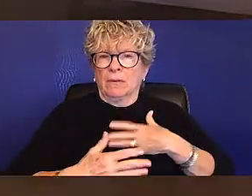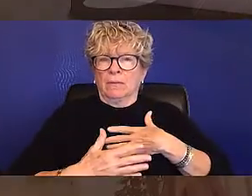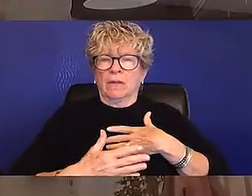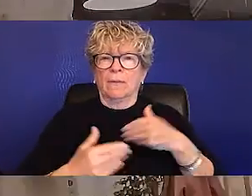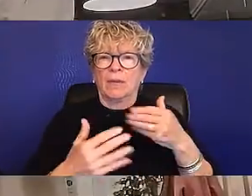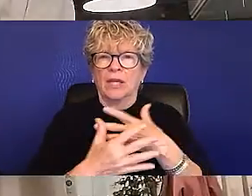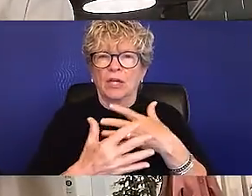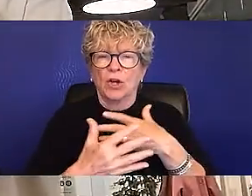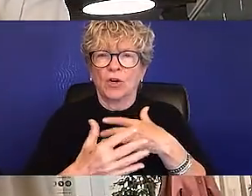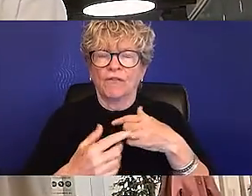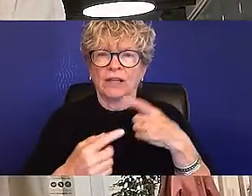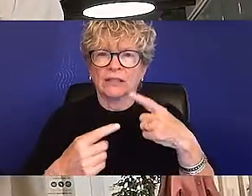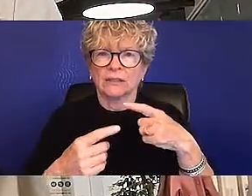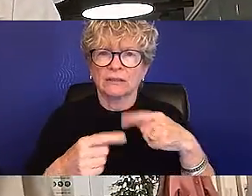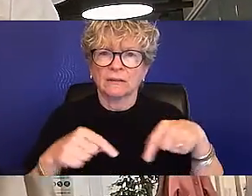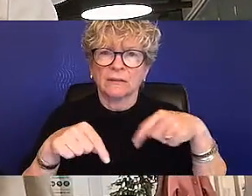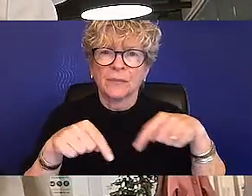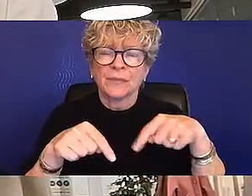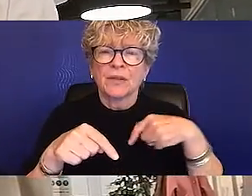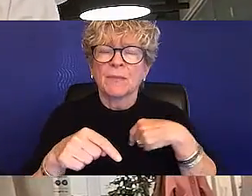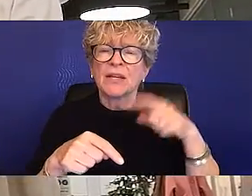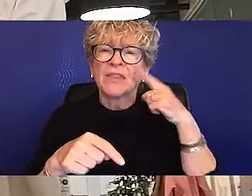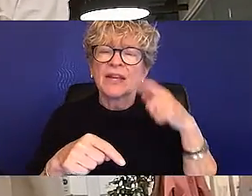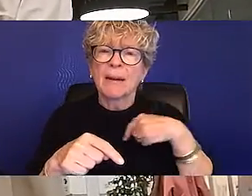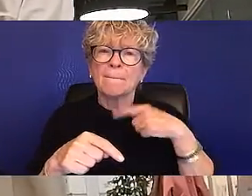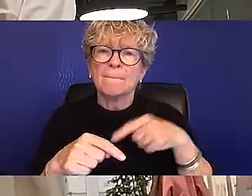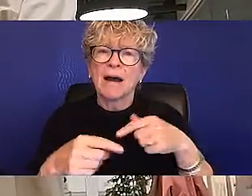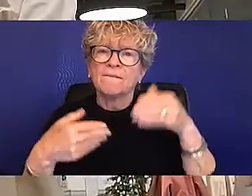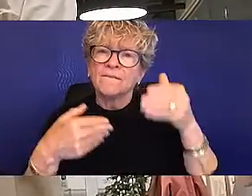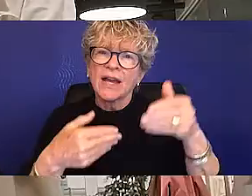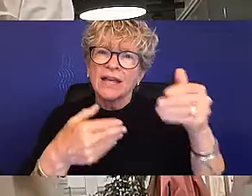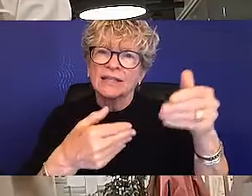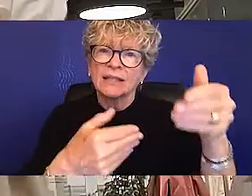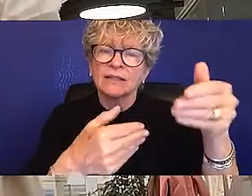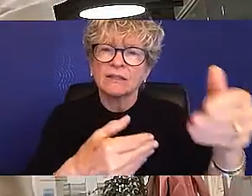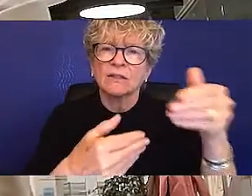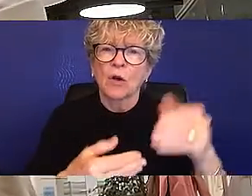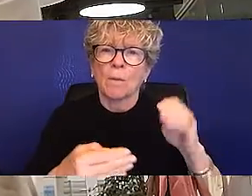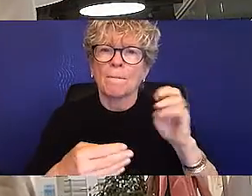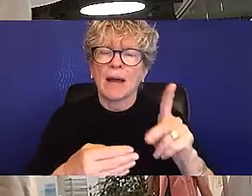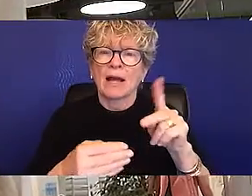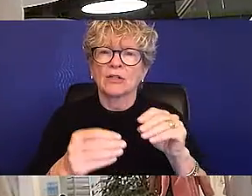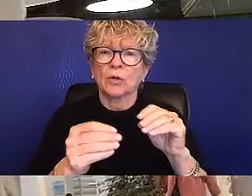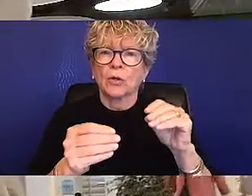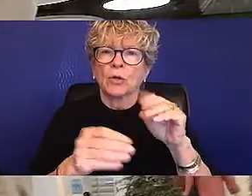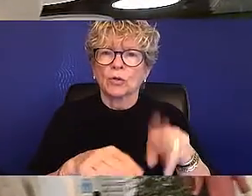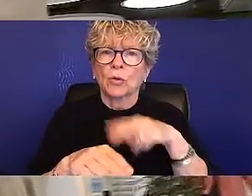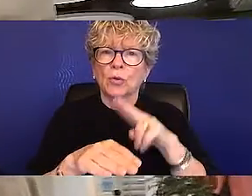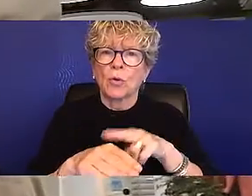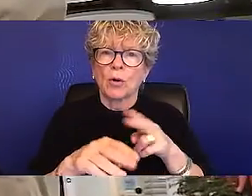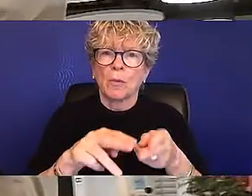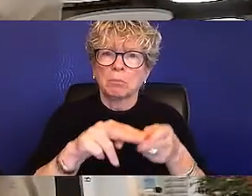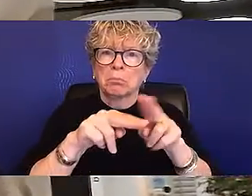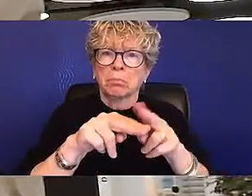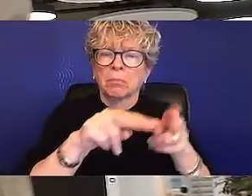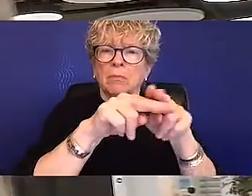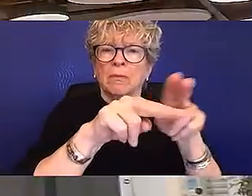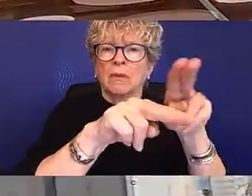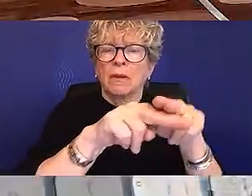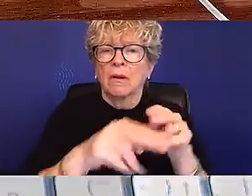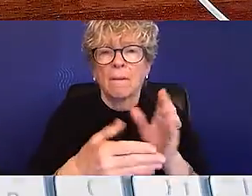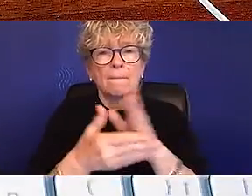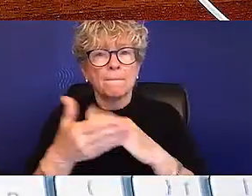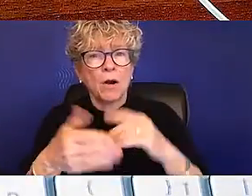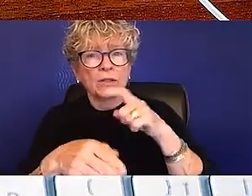Consider a phased approach to returning company operations back to normal. This could include allowing people to work